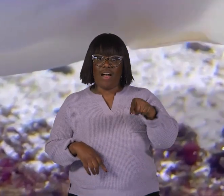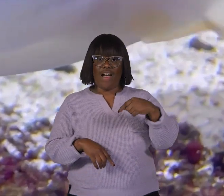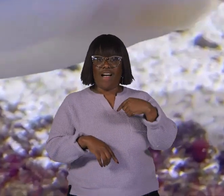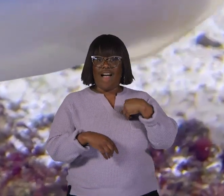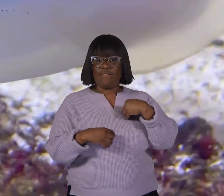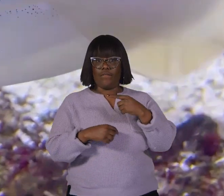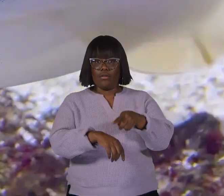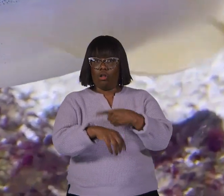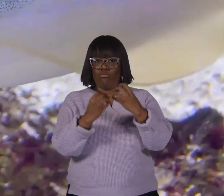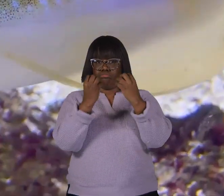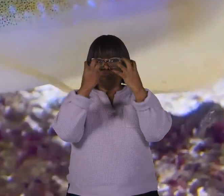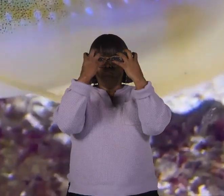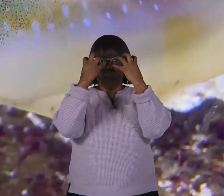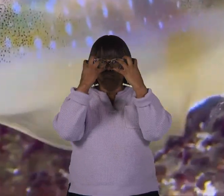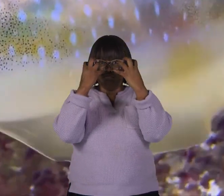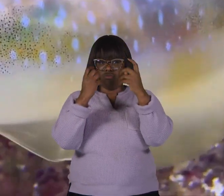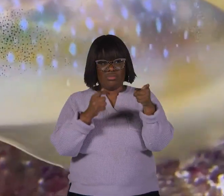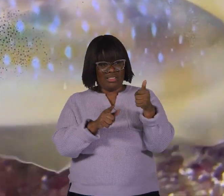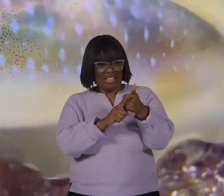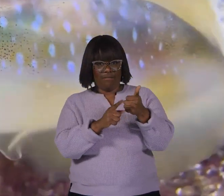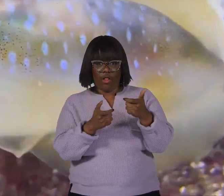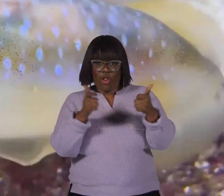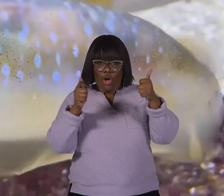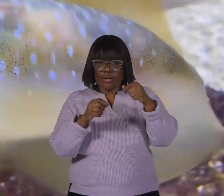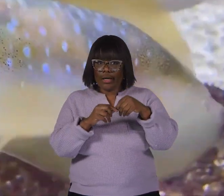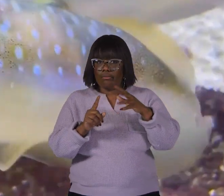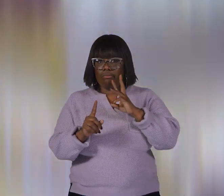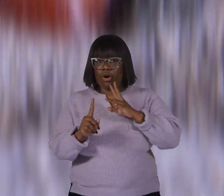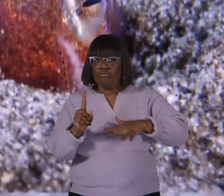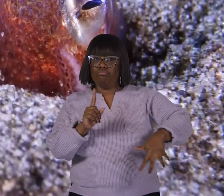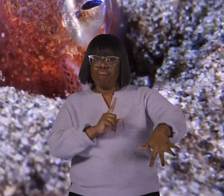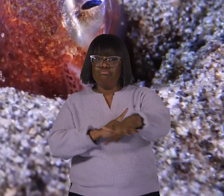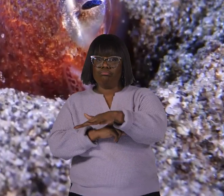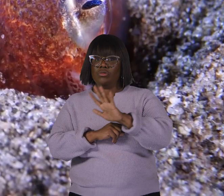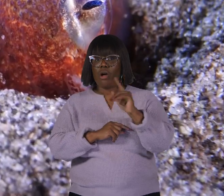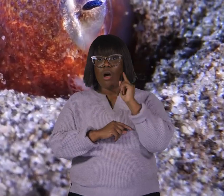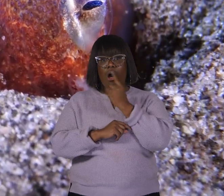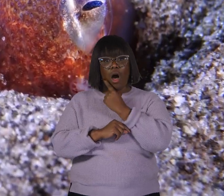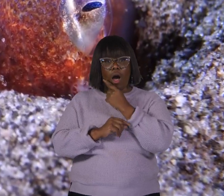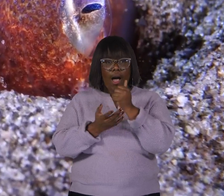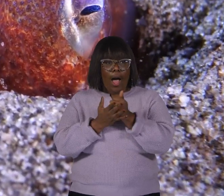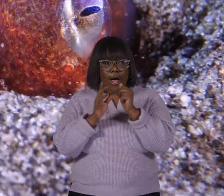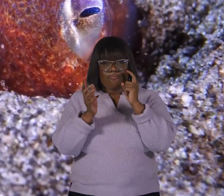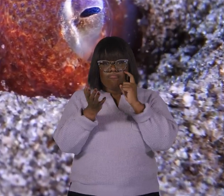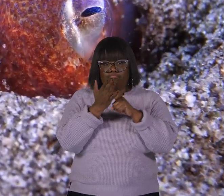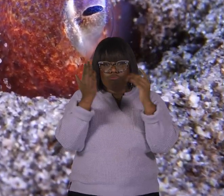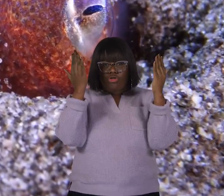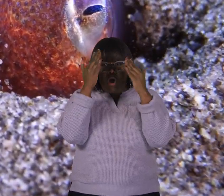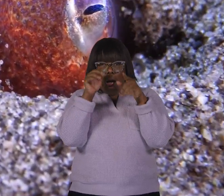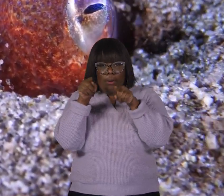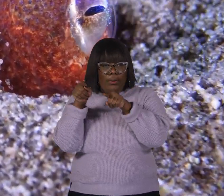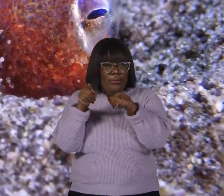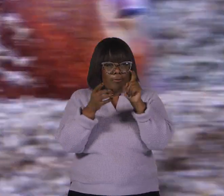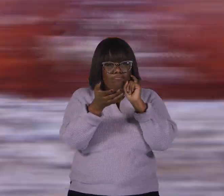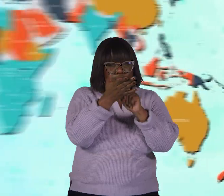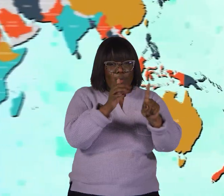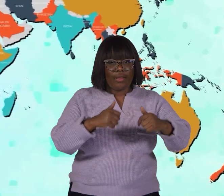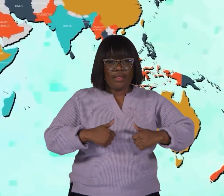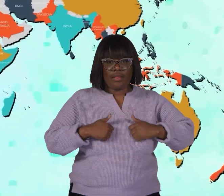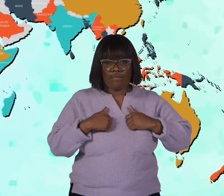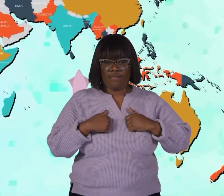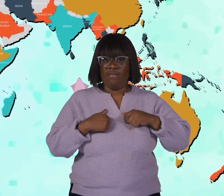have two big eyes, among the largest in the animal kingdom. These eyes help them see in the dark waters where they live.